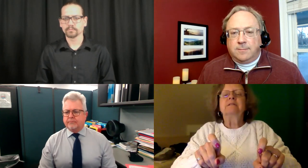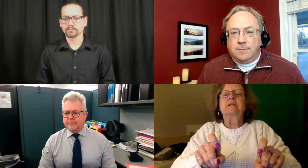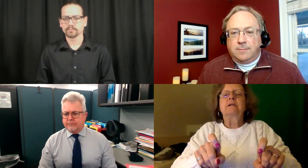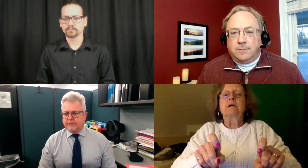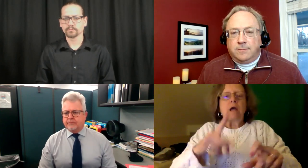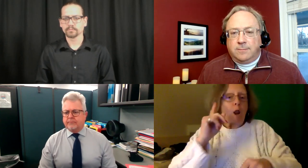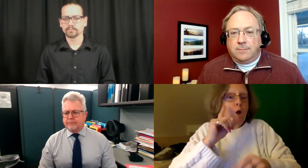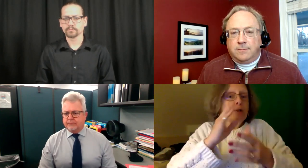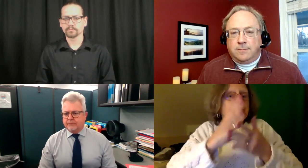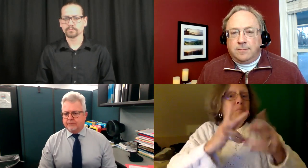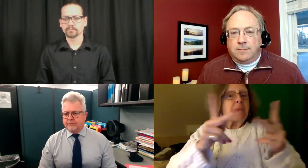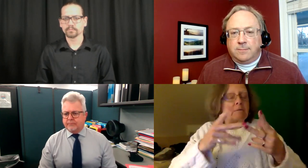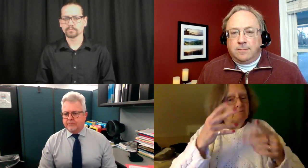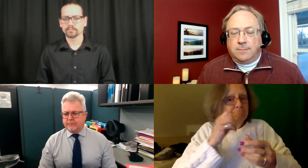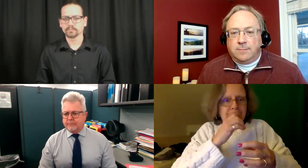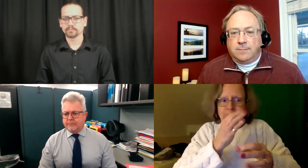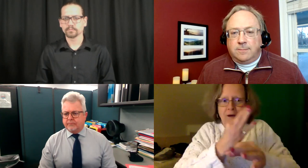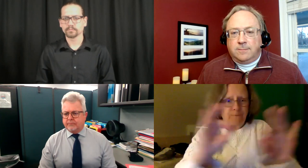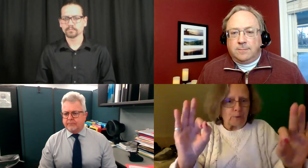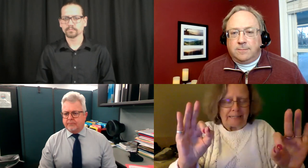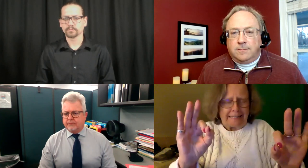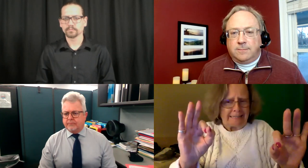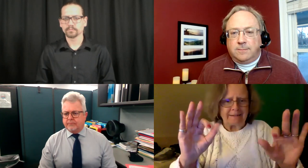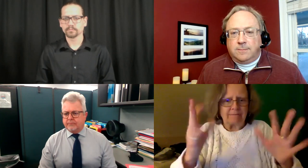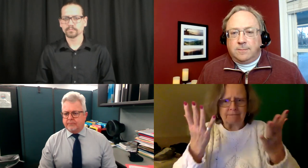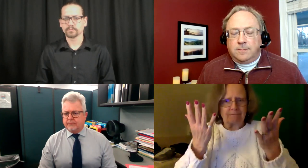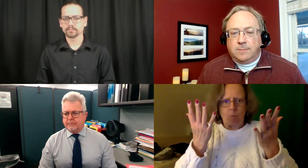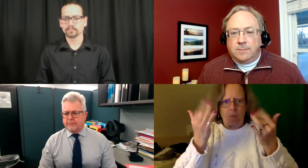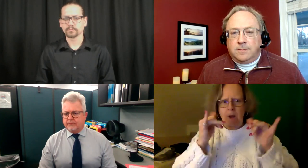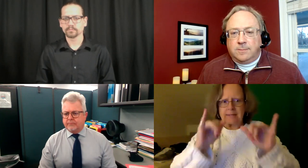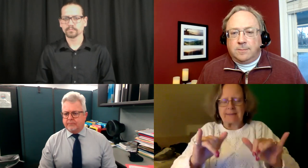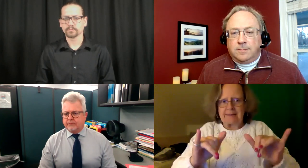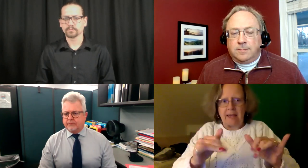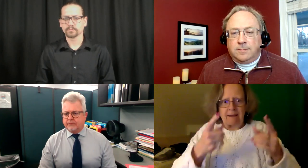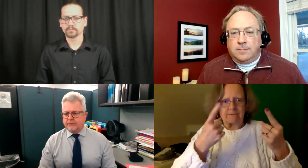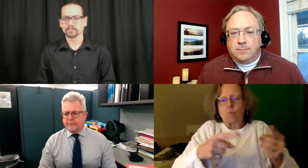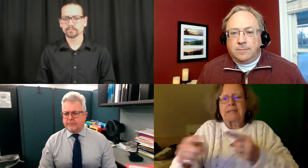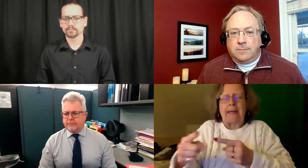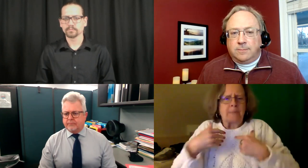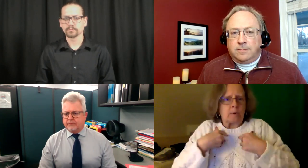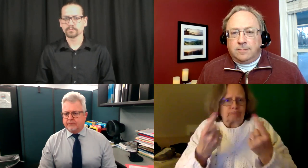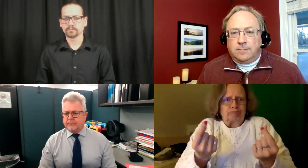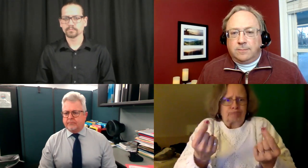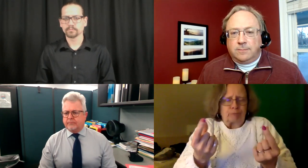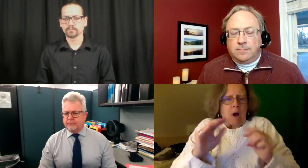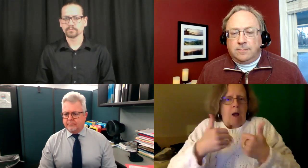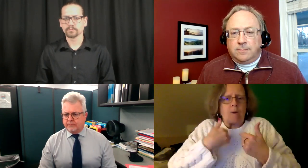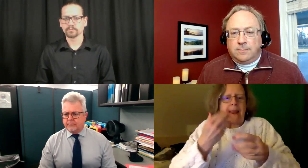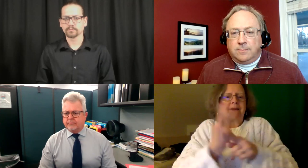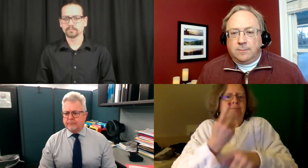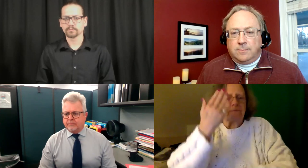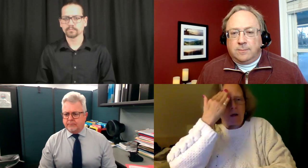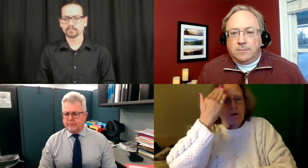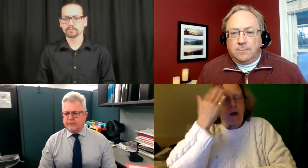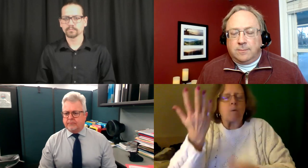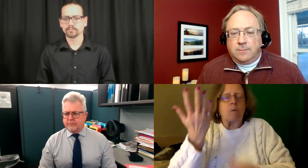take a COVID test if you go out of the country or in another state. And for me,